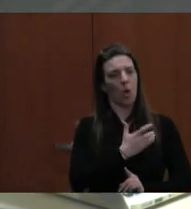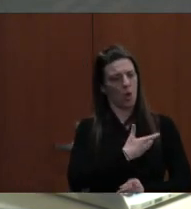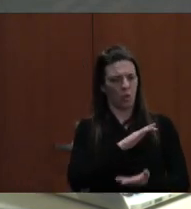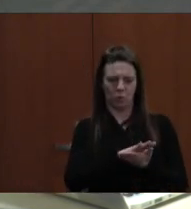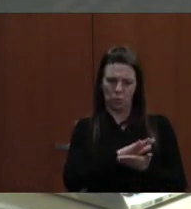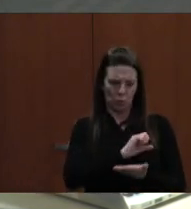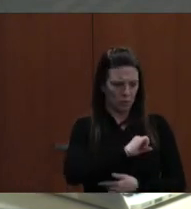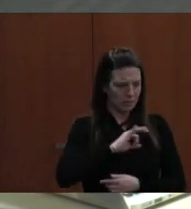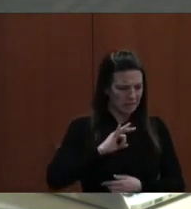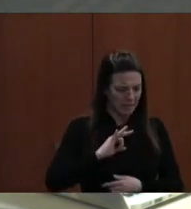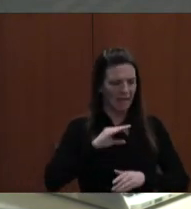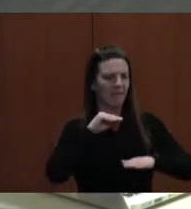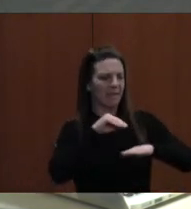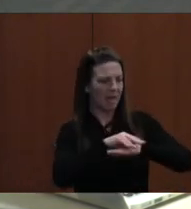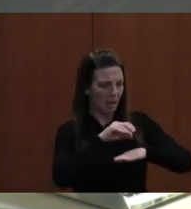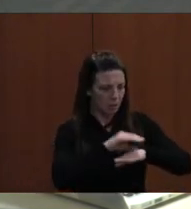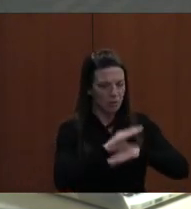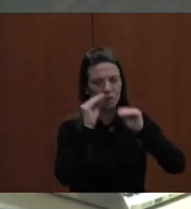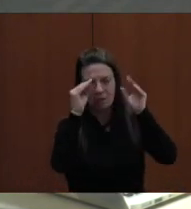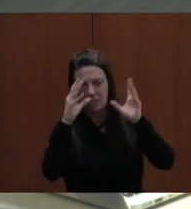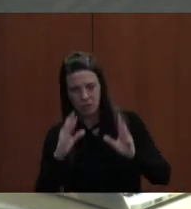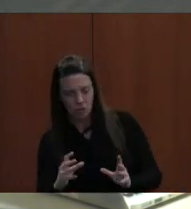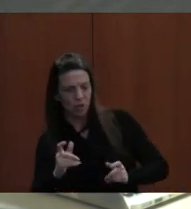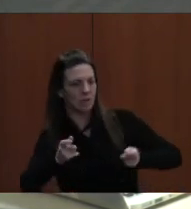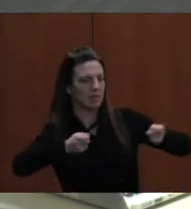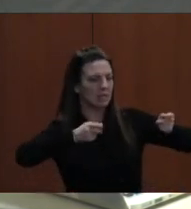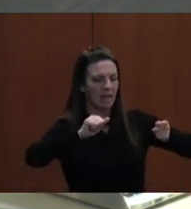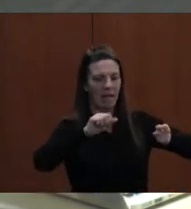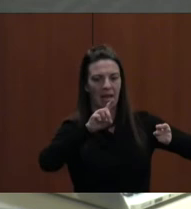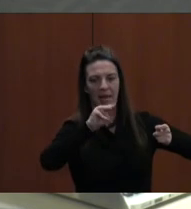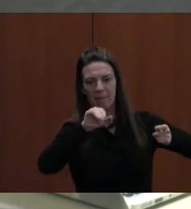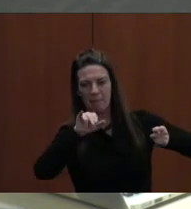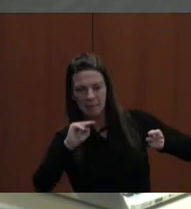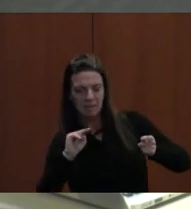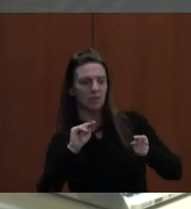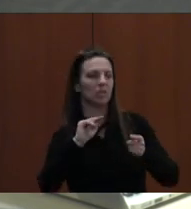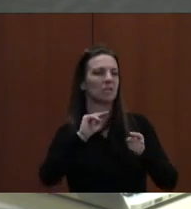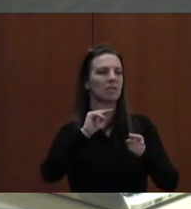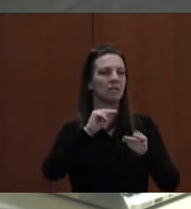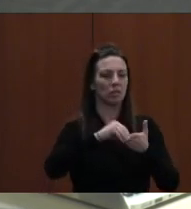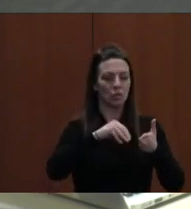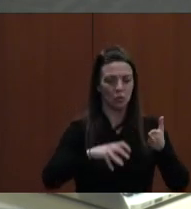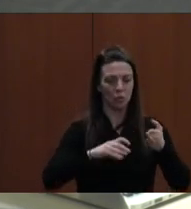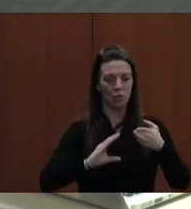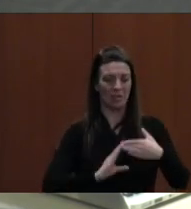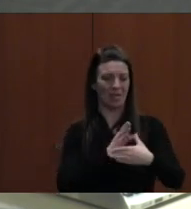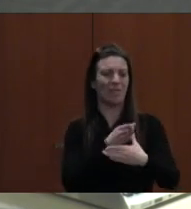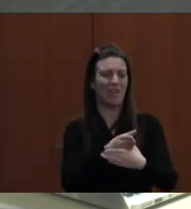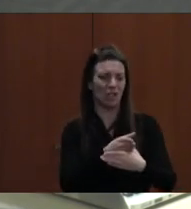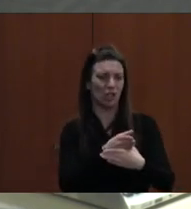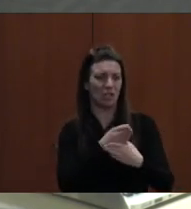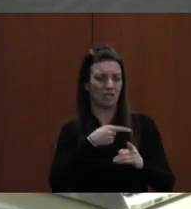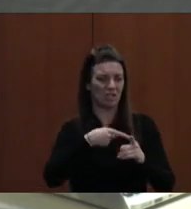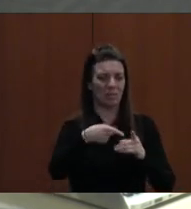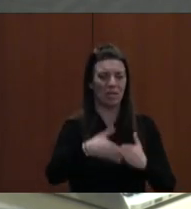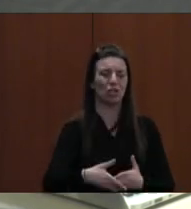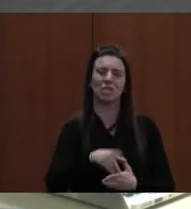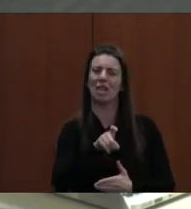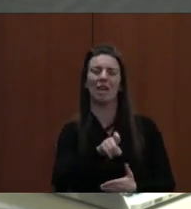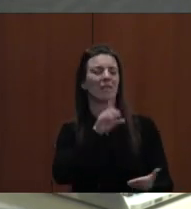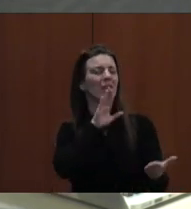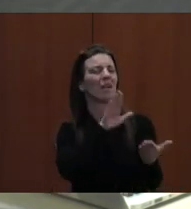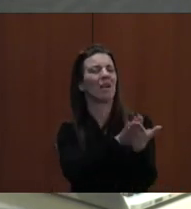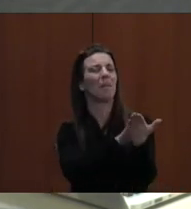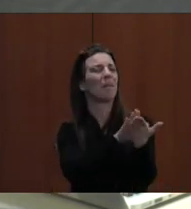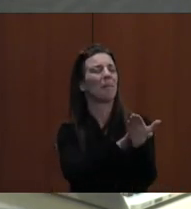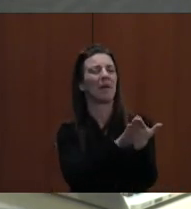teachers, our administrators, our student intervention specialists, there to be commended, not just for the work that they've done over